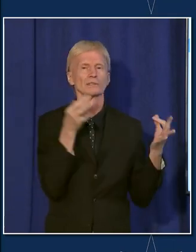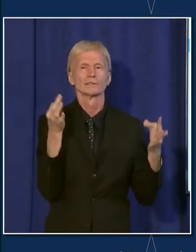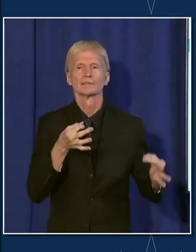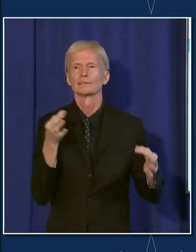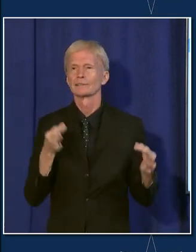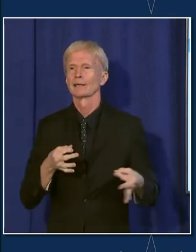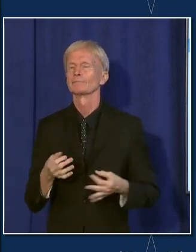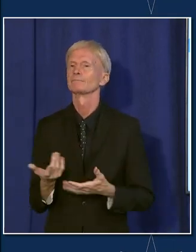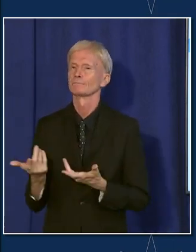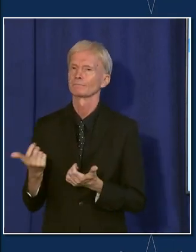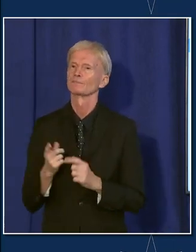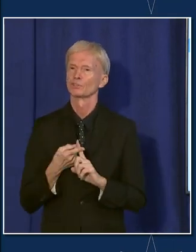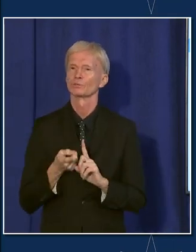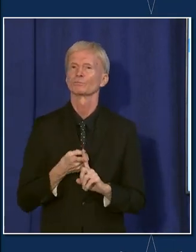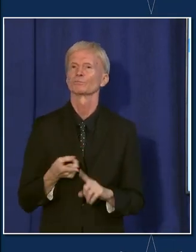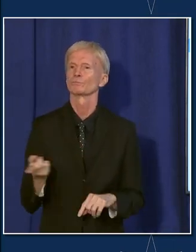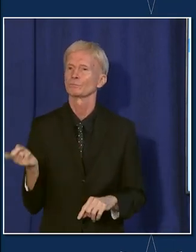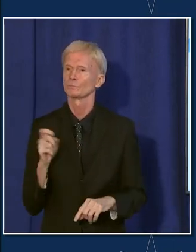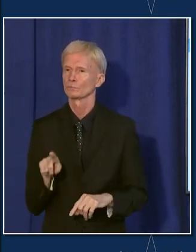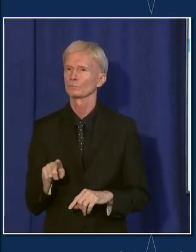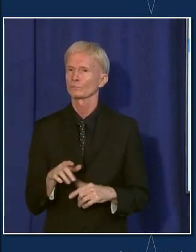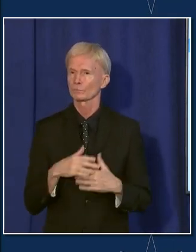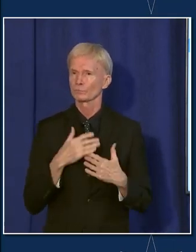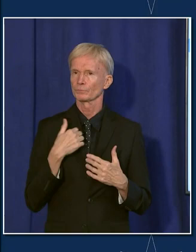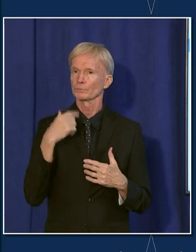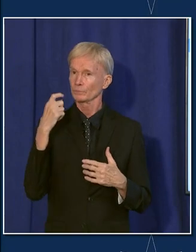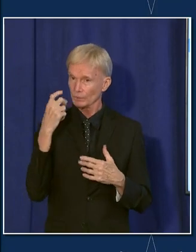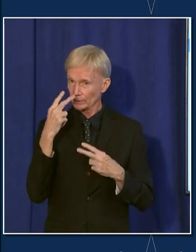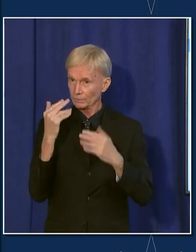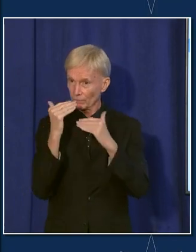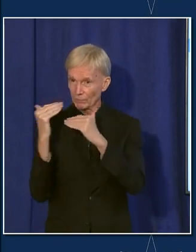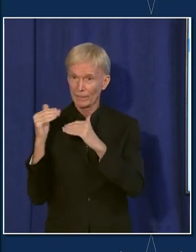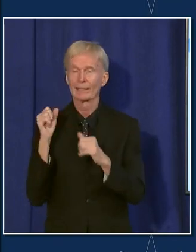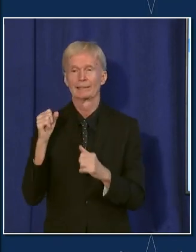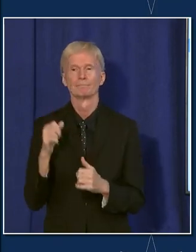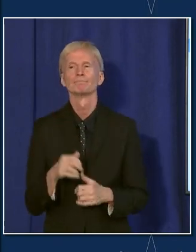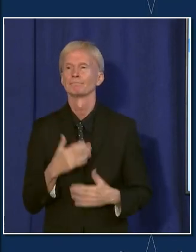limits first. Capacity limits first before that. I expect so. Thanks, everybody.